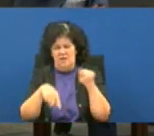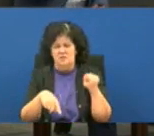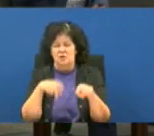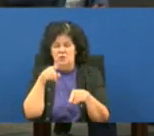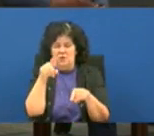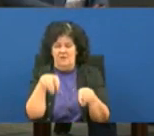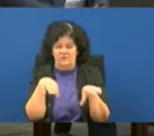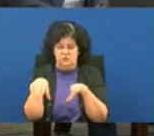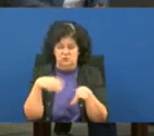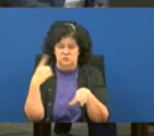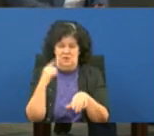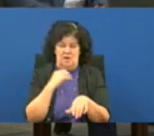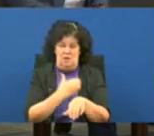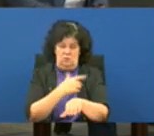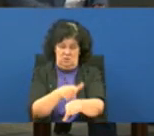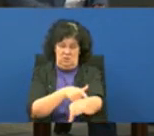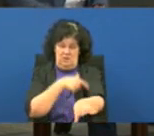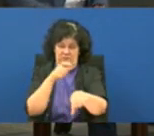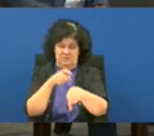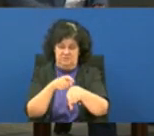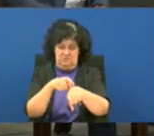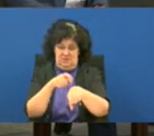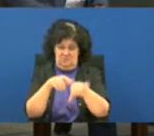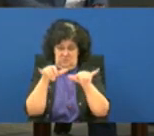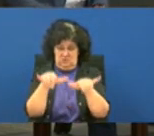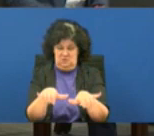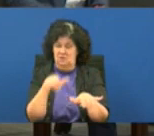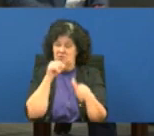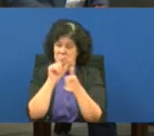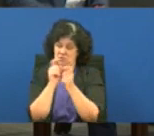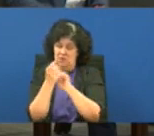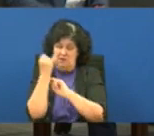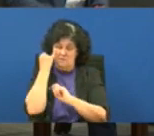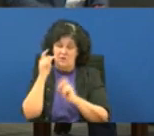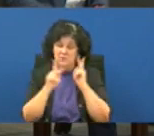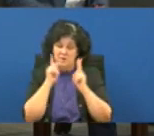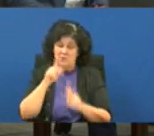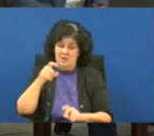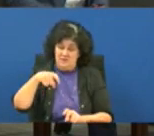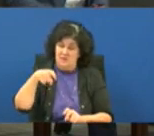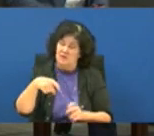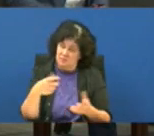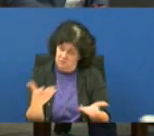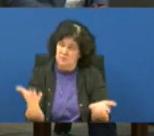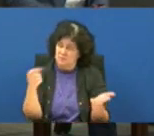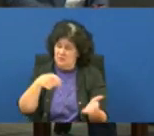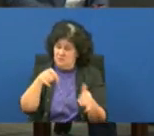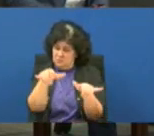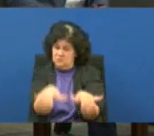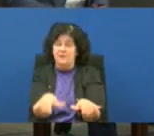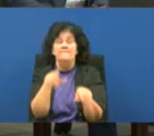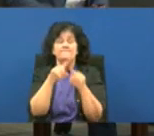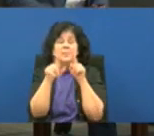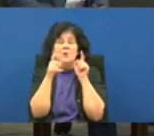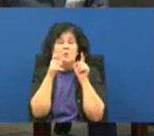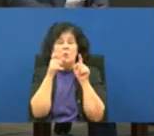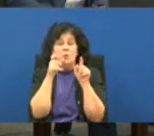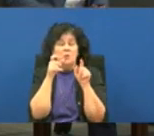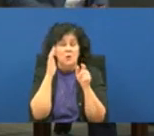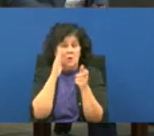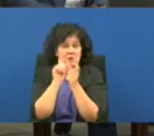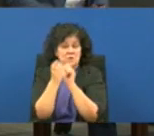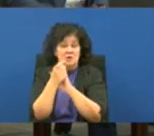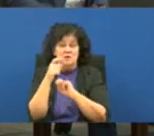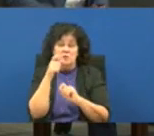something our lengths of stay aren't going to change because if a person needs it they need it what would change is those people that are needing those five and six day